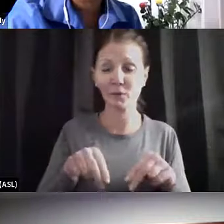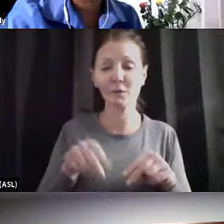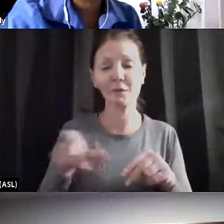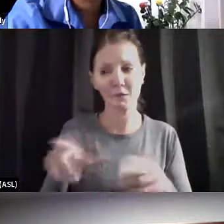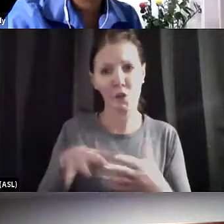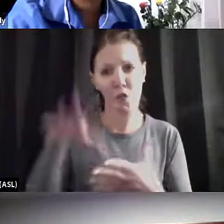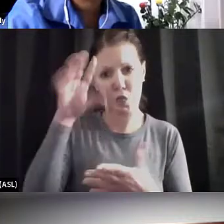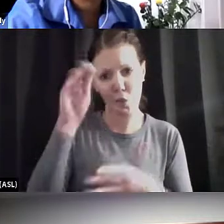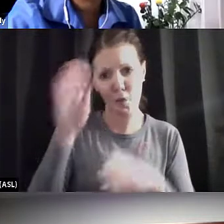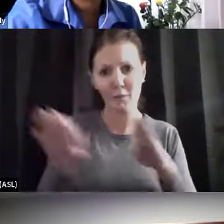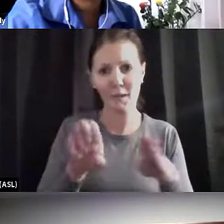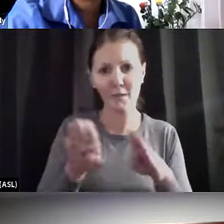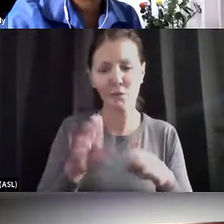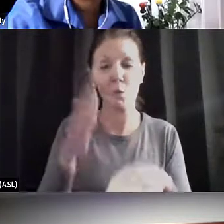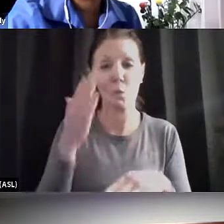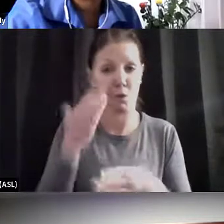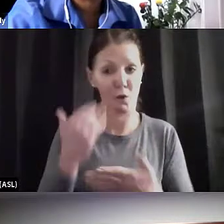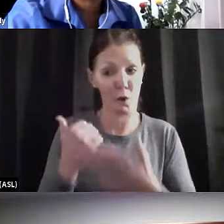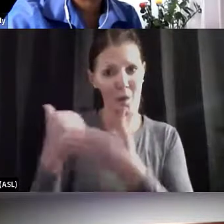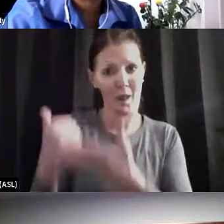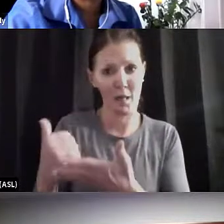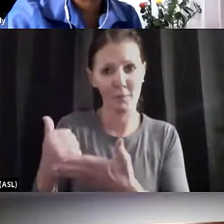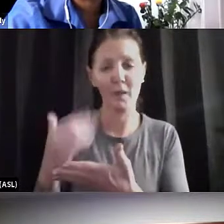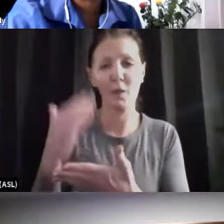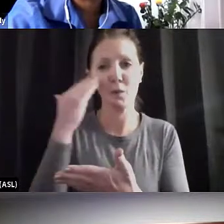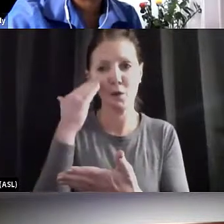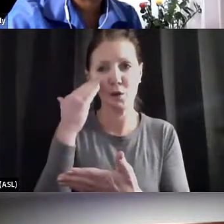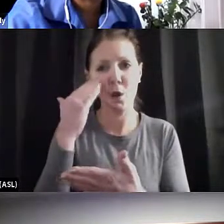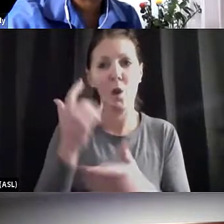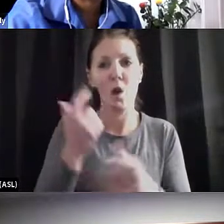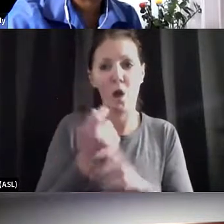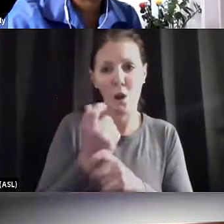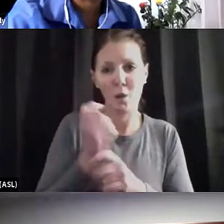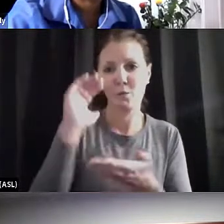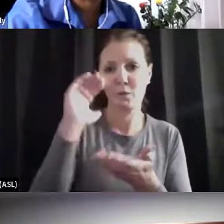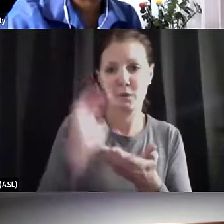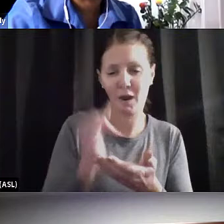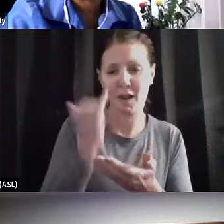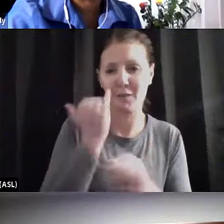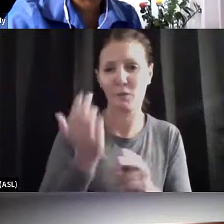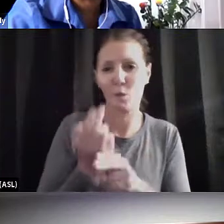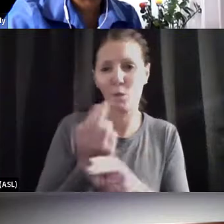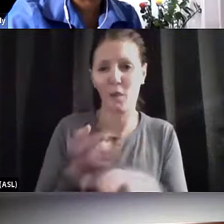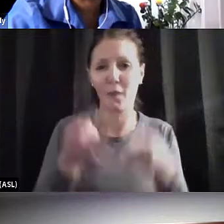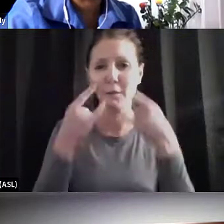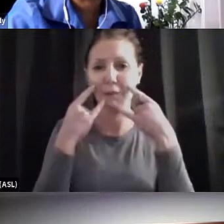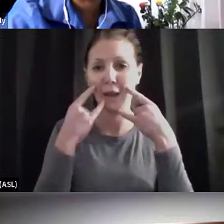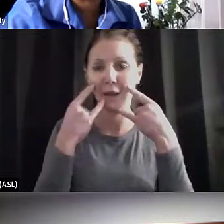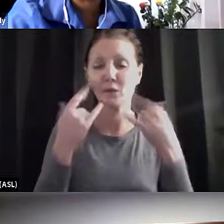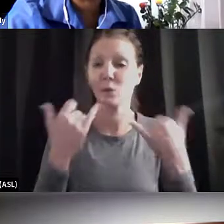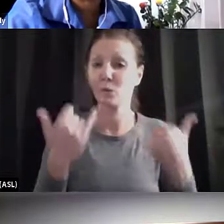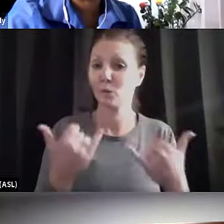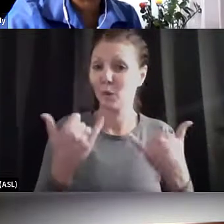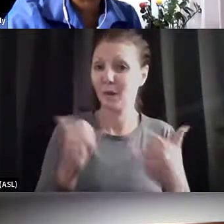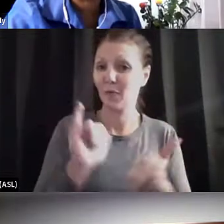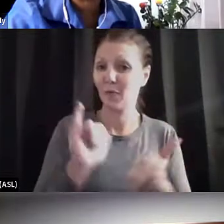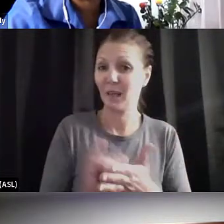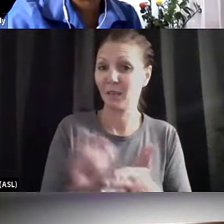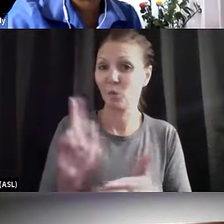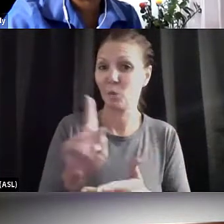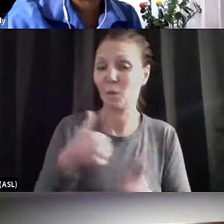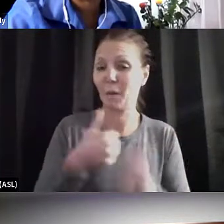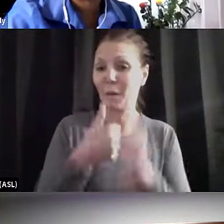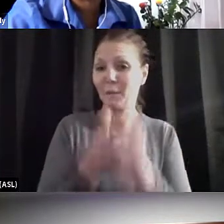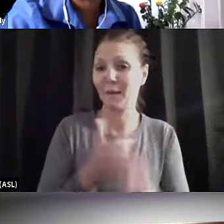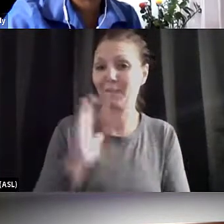learned. We know that it's helpful, and we know that there is actual harm reduction by wearing the mask. So for right now, that's where we're basing our